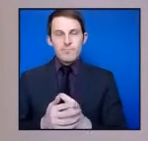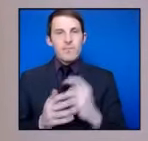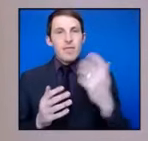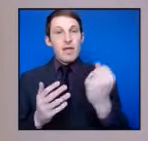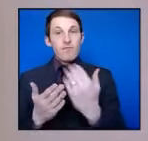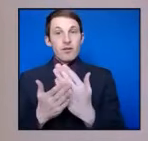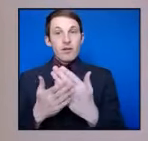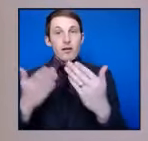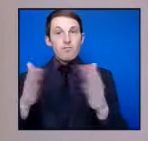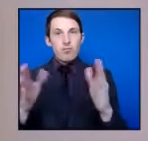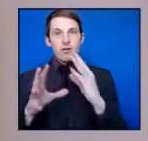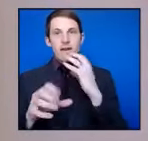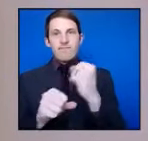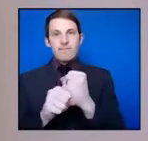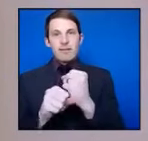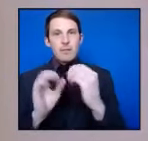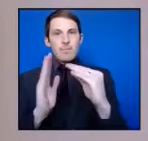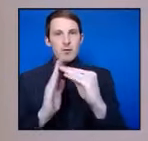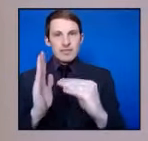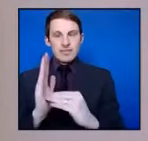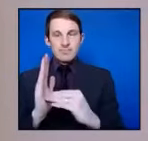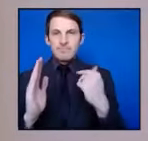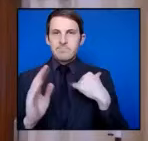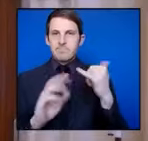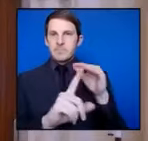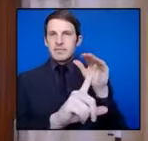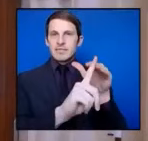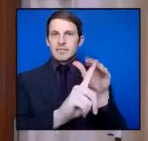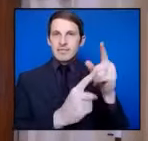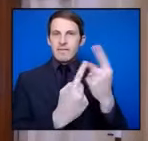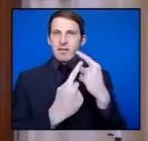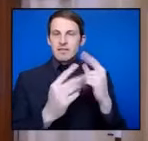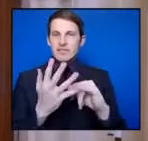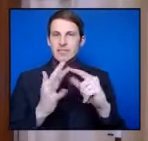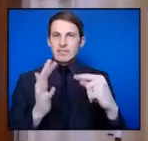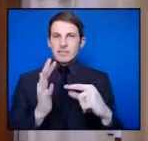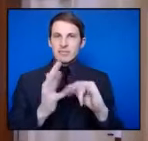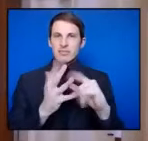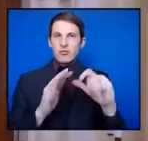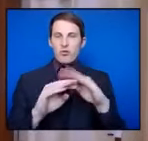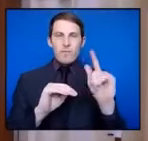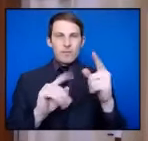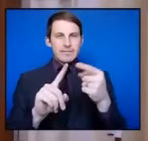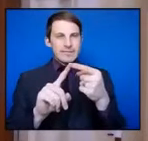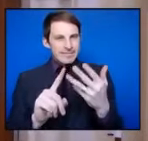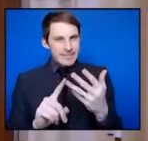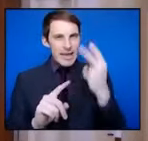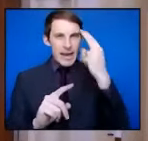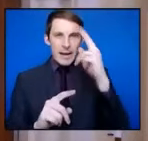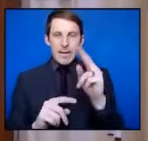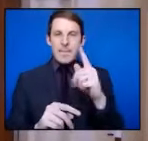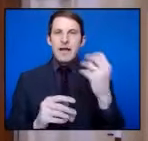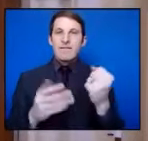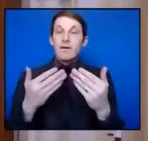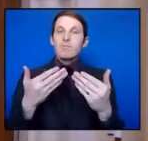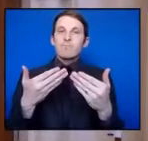policy that I might seek the advice of the Secretary around what its precise name is, but there is a broad